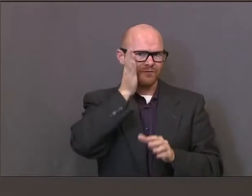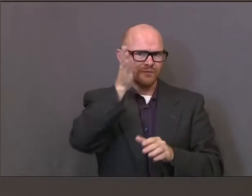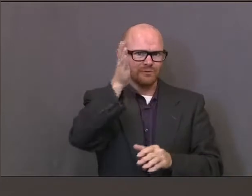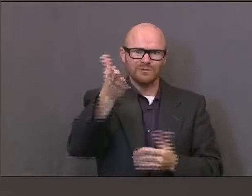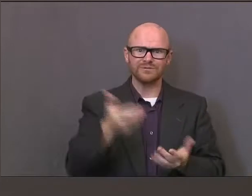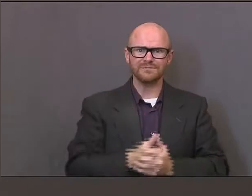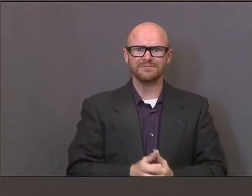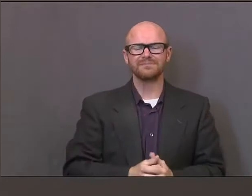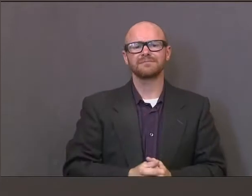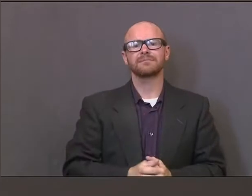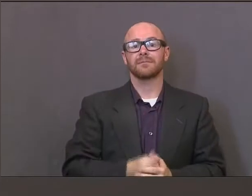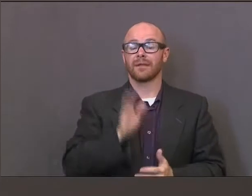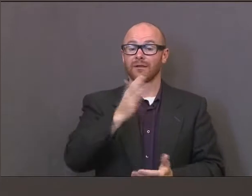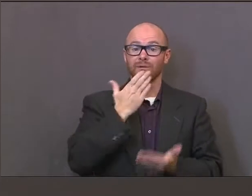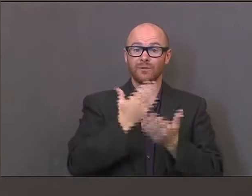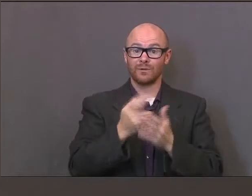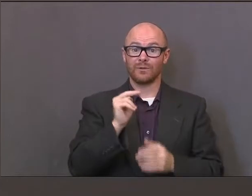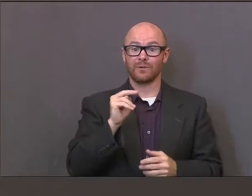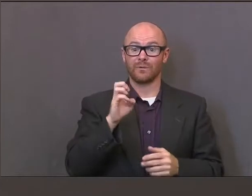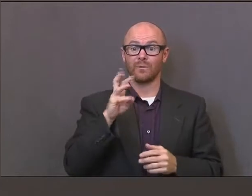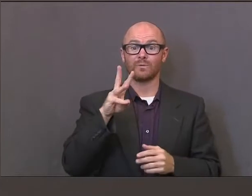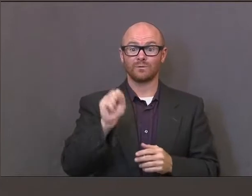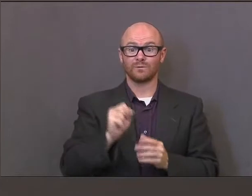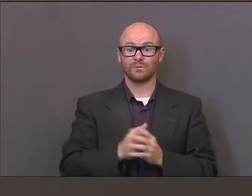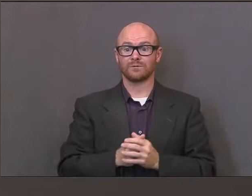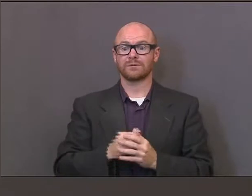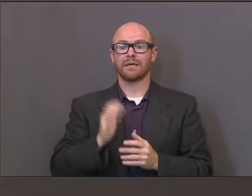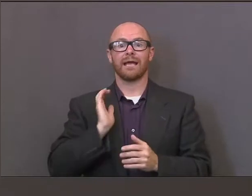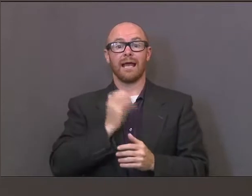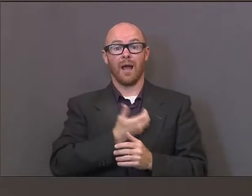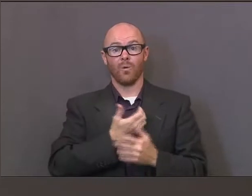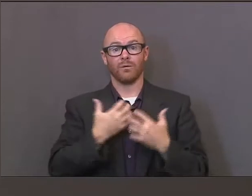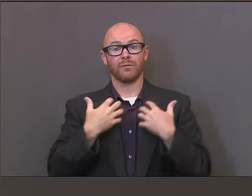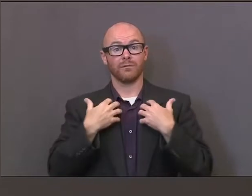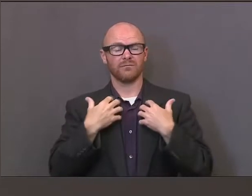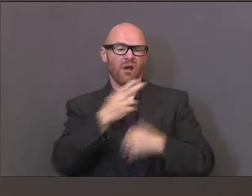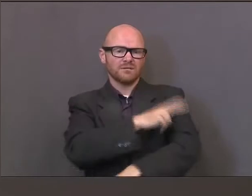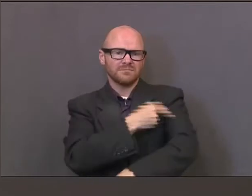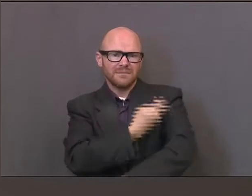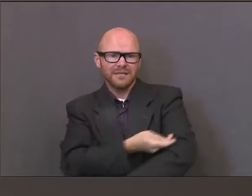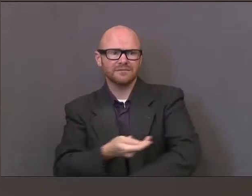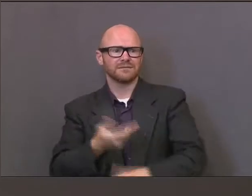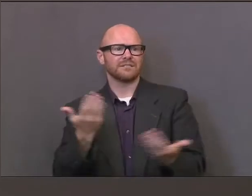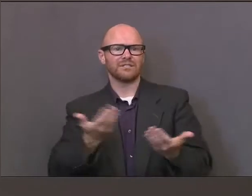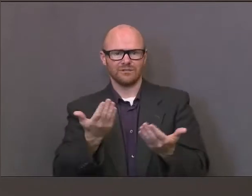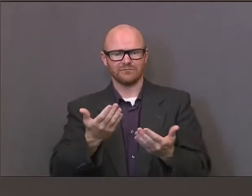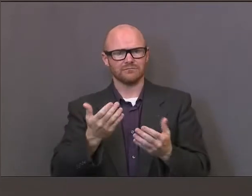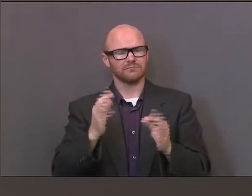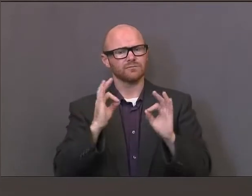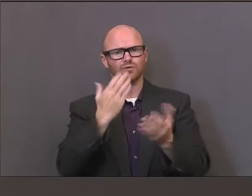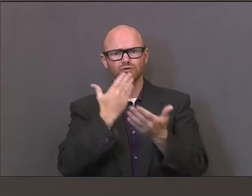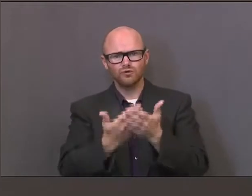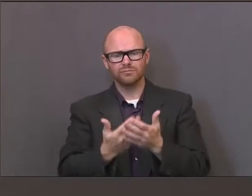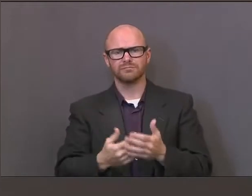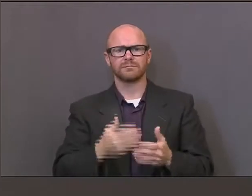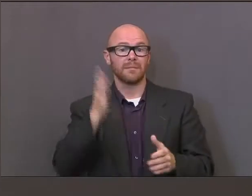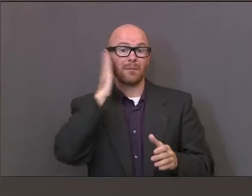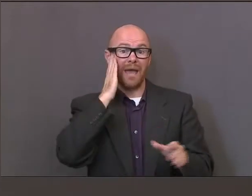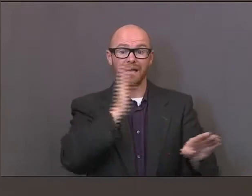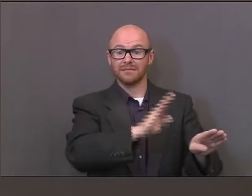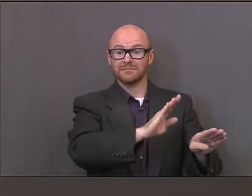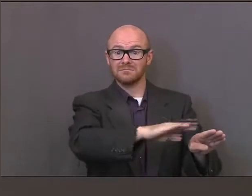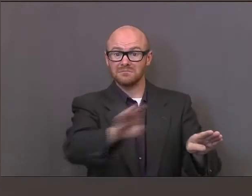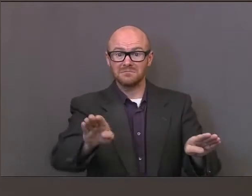And the good news is that our health care on the side, we have good numbers there. Our hospitalization rates are